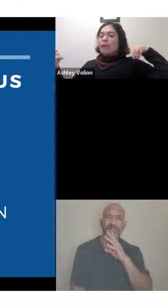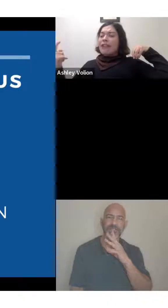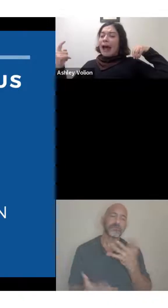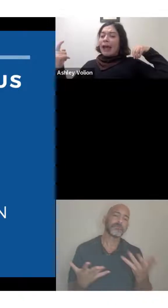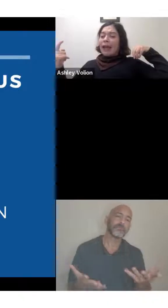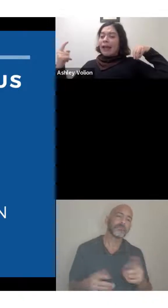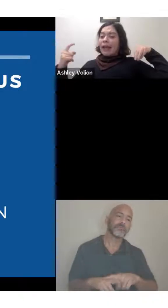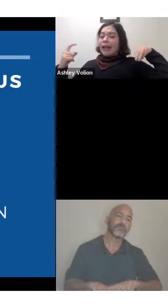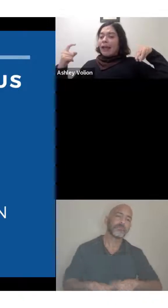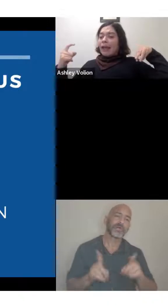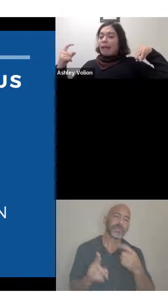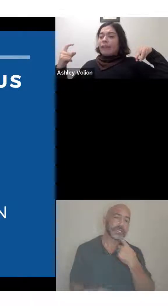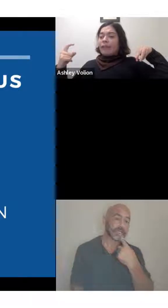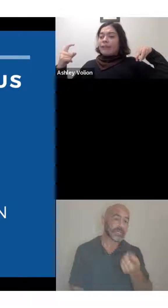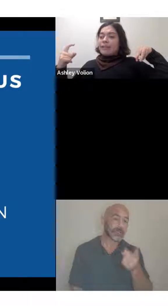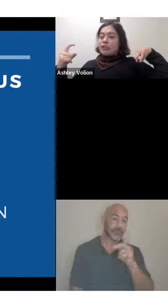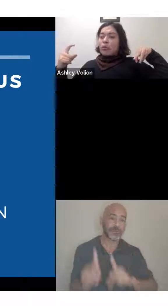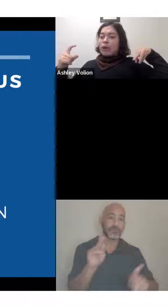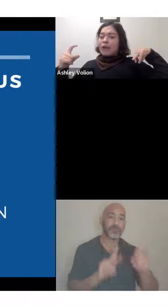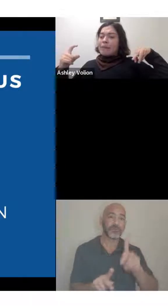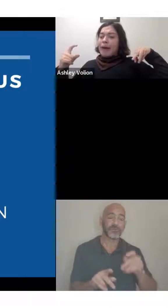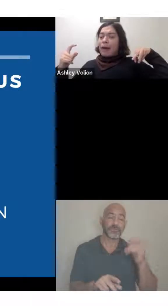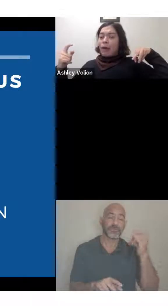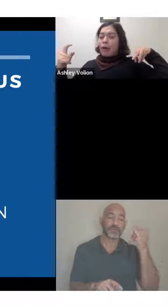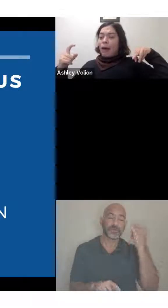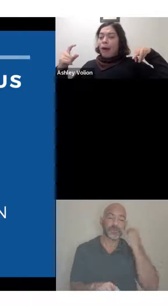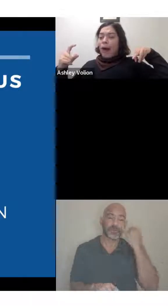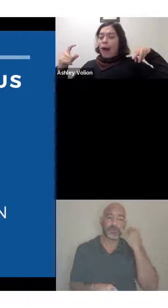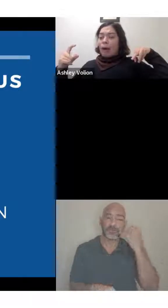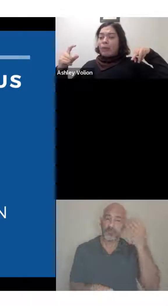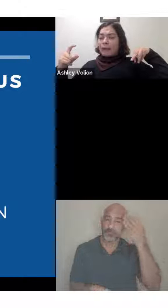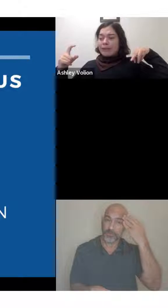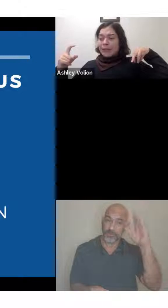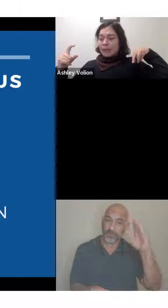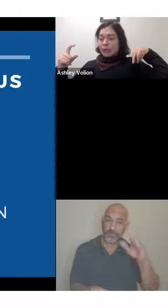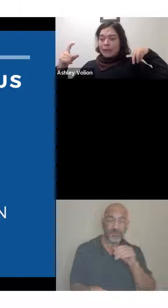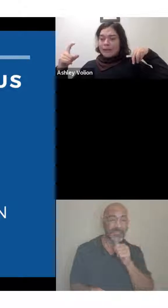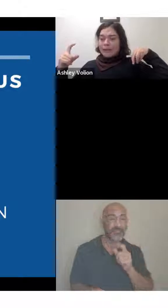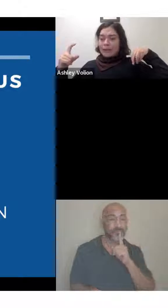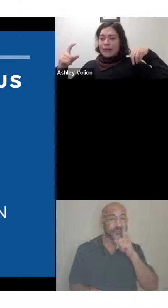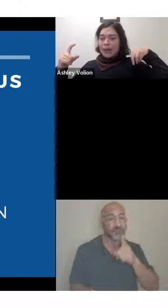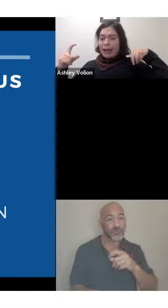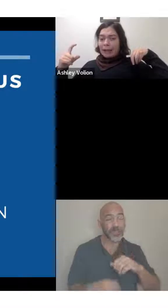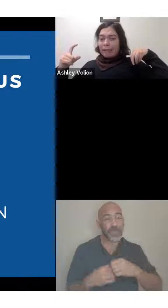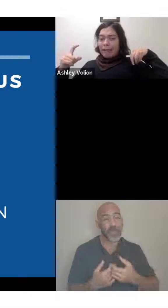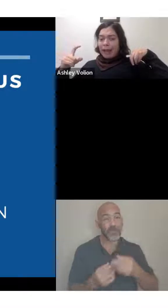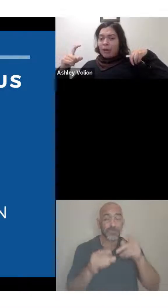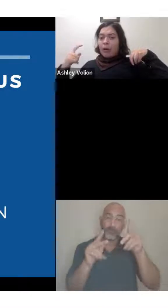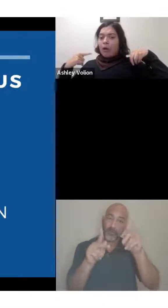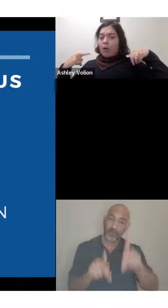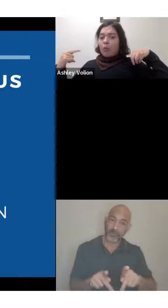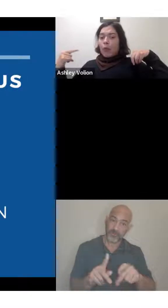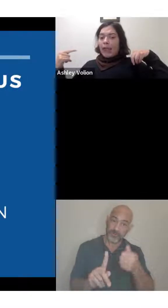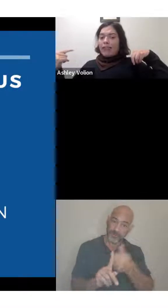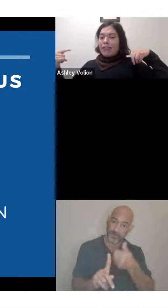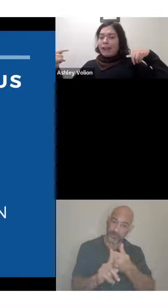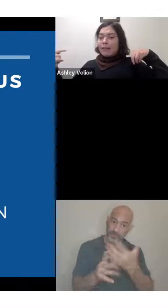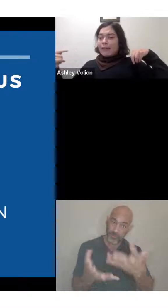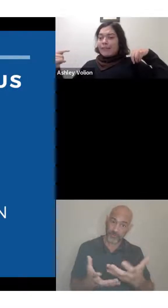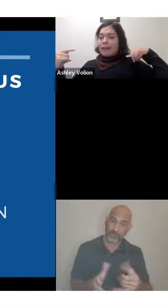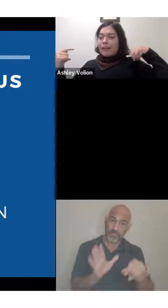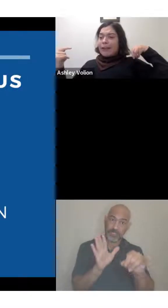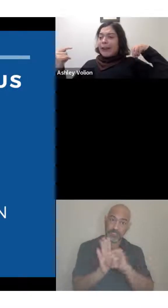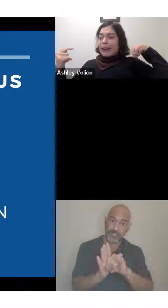people that if you're unsure about how a person wants to be identified with